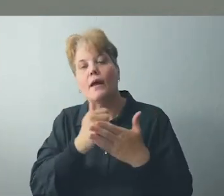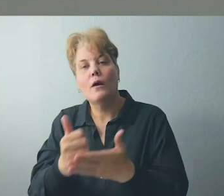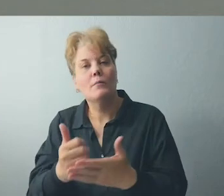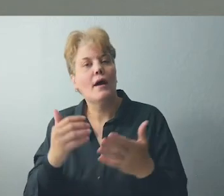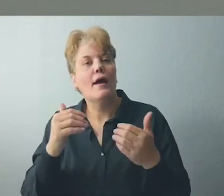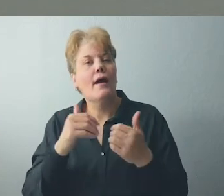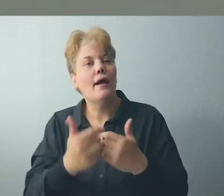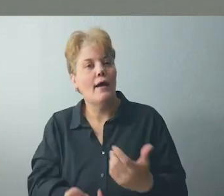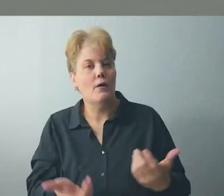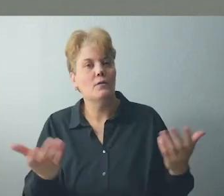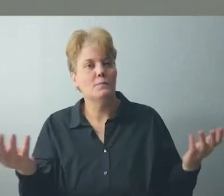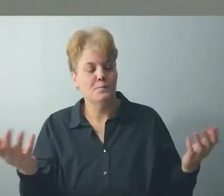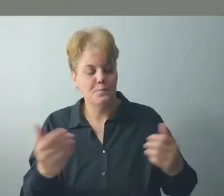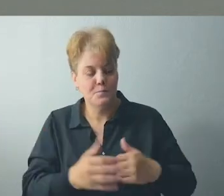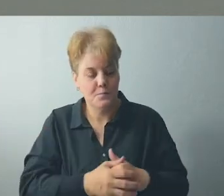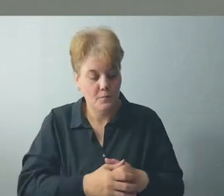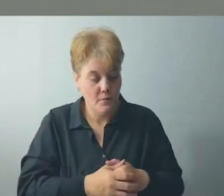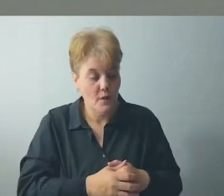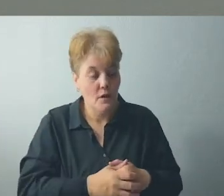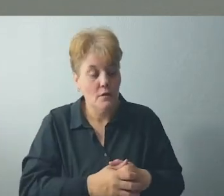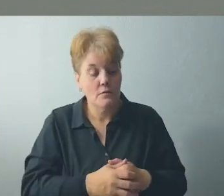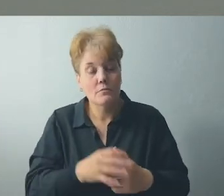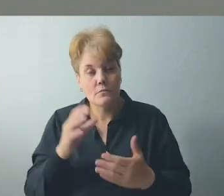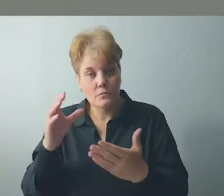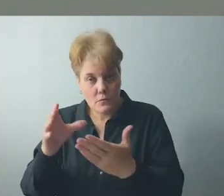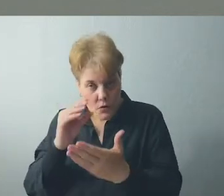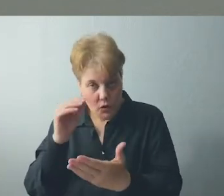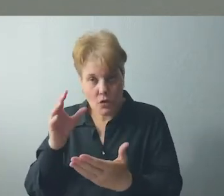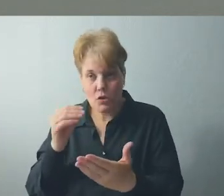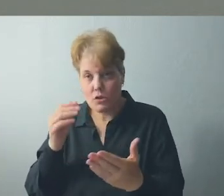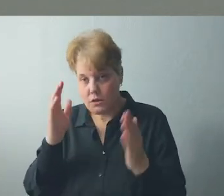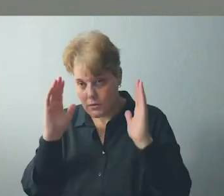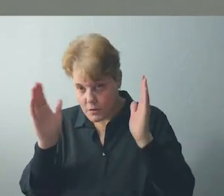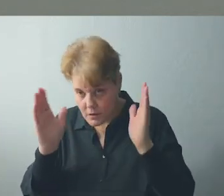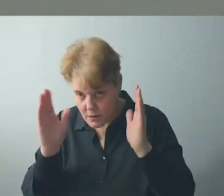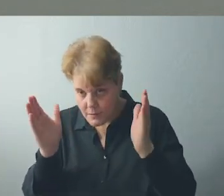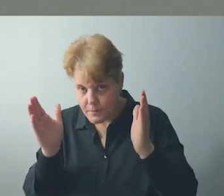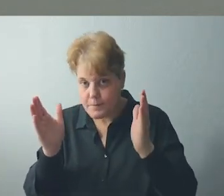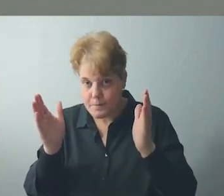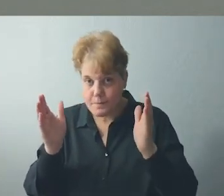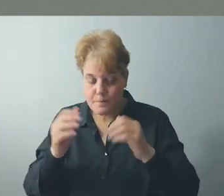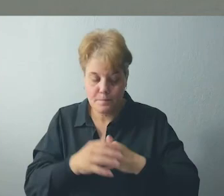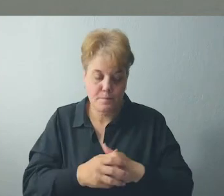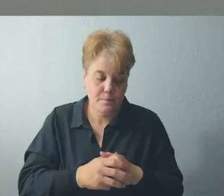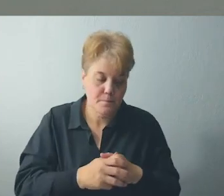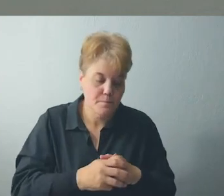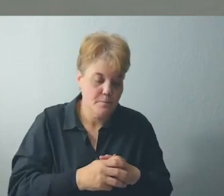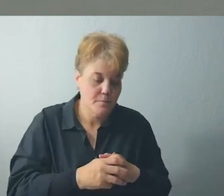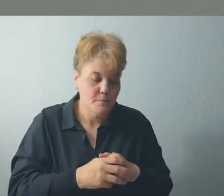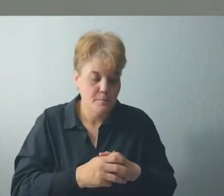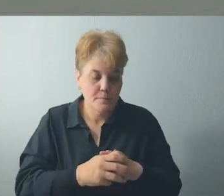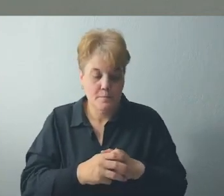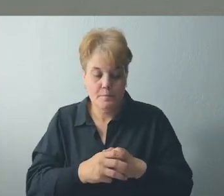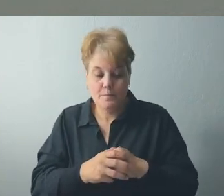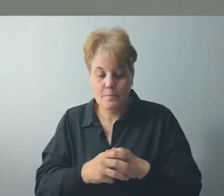In fact, it is about responding to the theme of this morning's message, learning to listen.